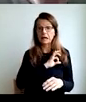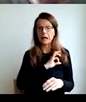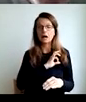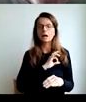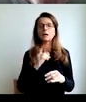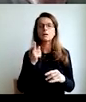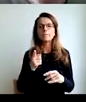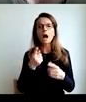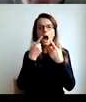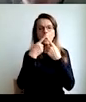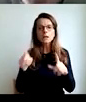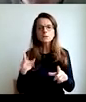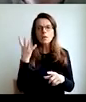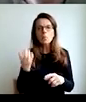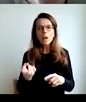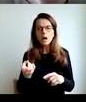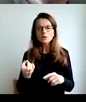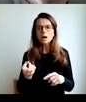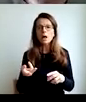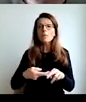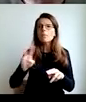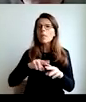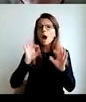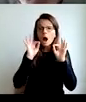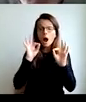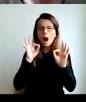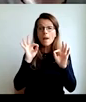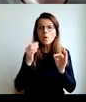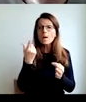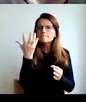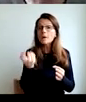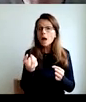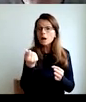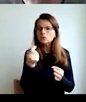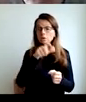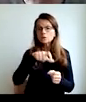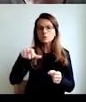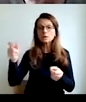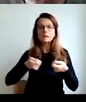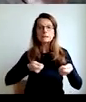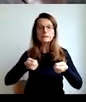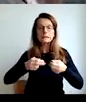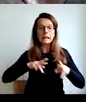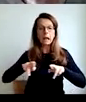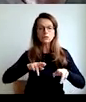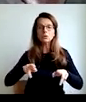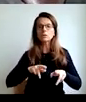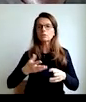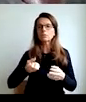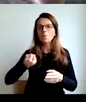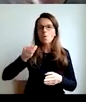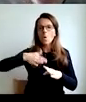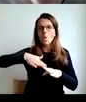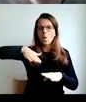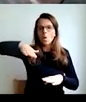longer a scene, the differences between pay, between the best pay, and